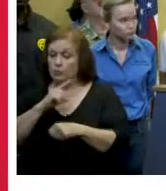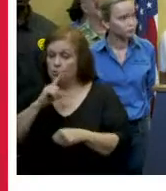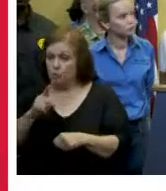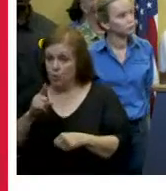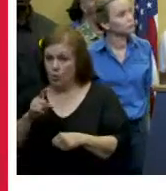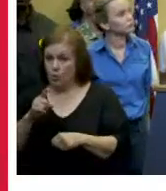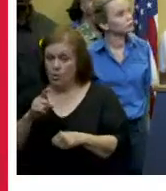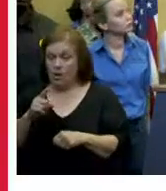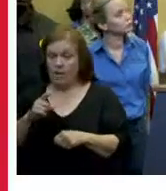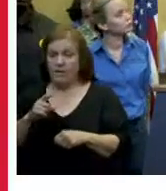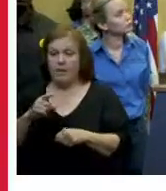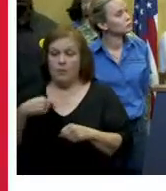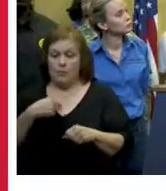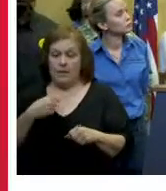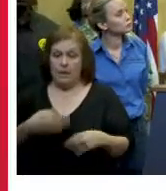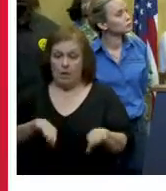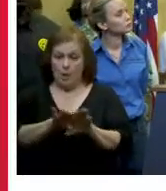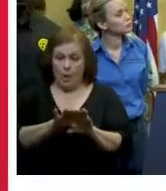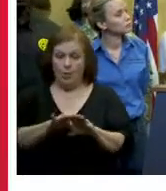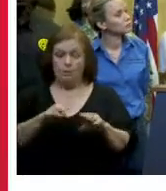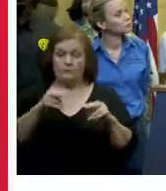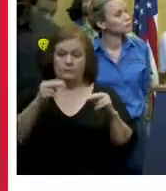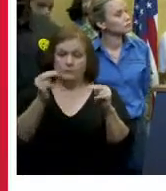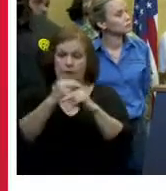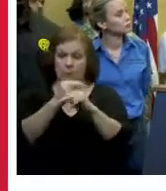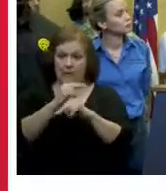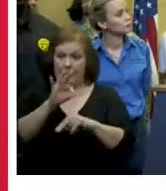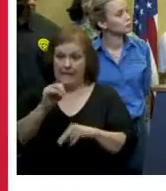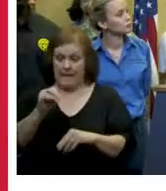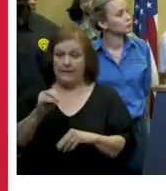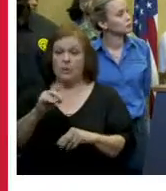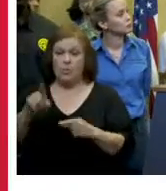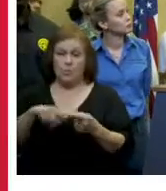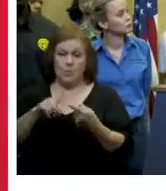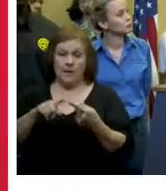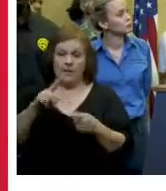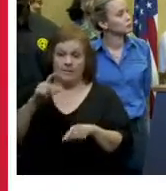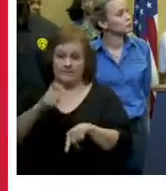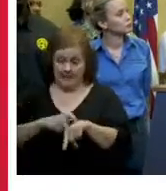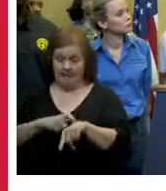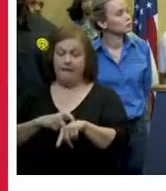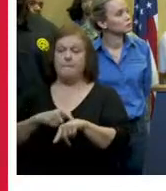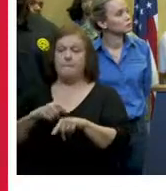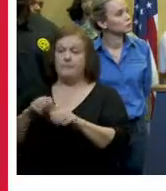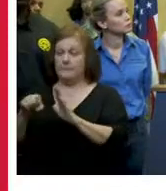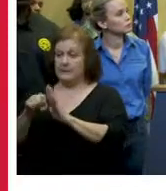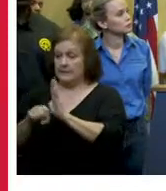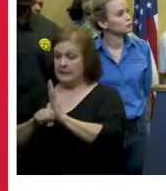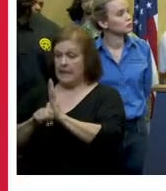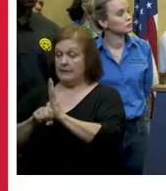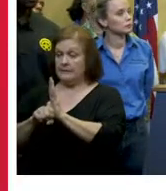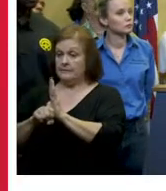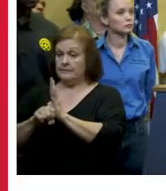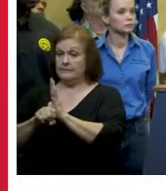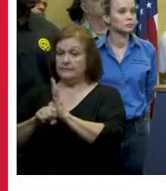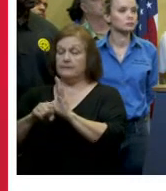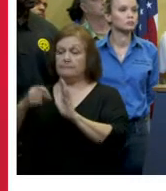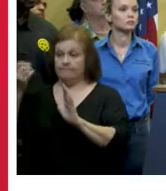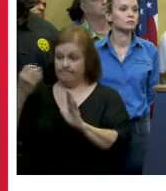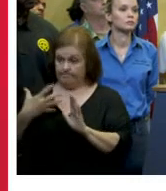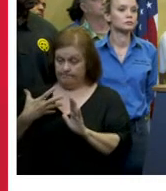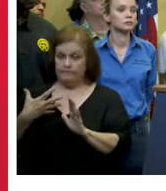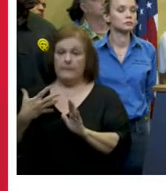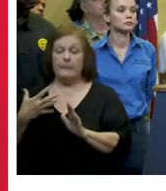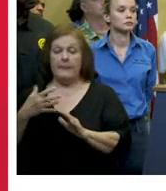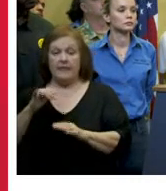we have not made that decision yet and if we do it will be done in conjunction with the city the state and dotd there is an emergency evacuation